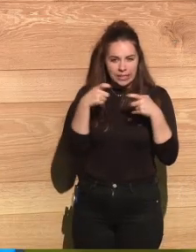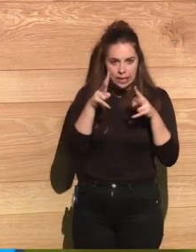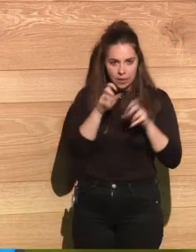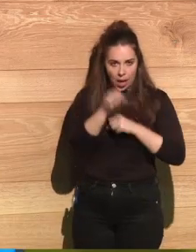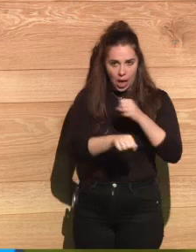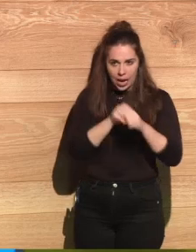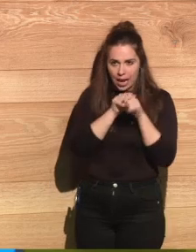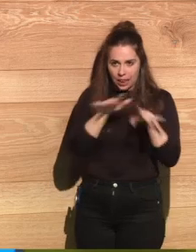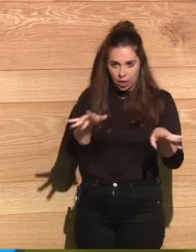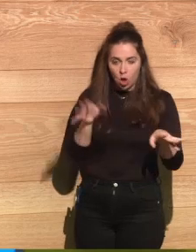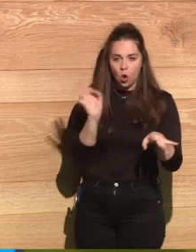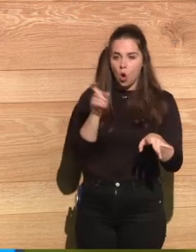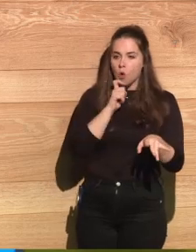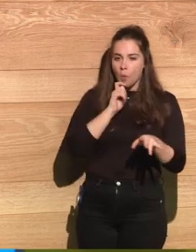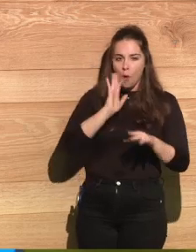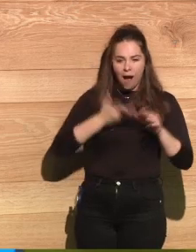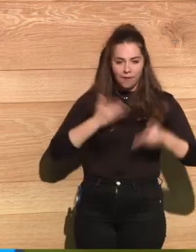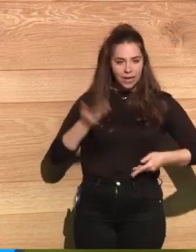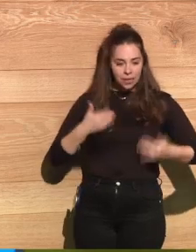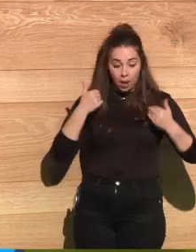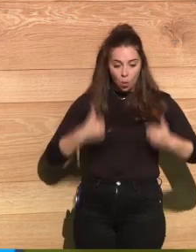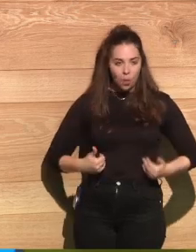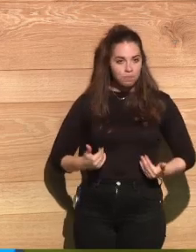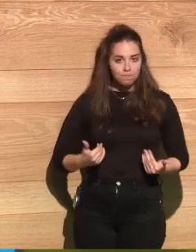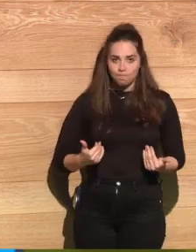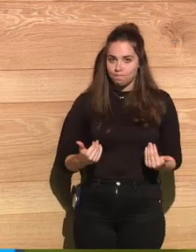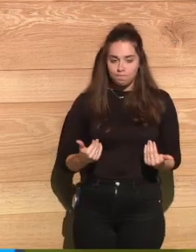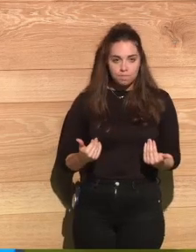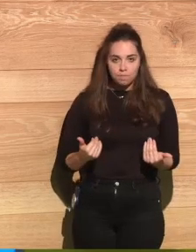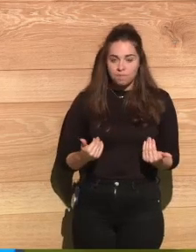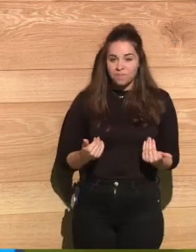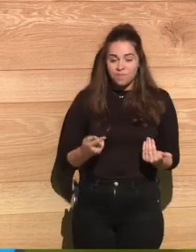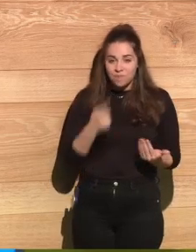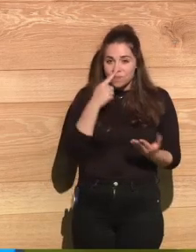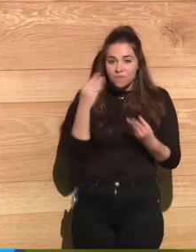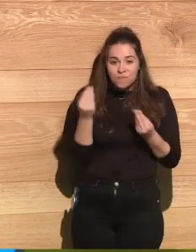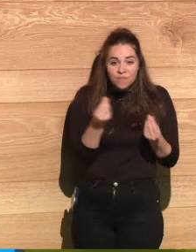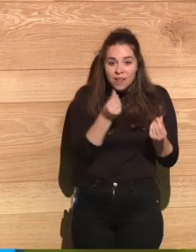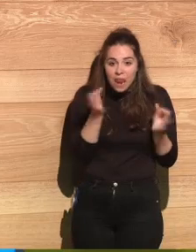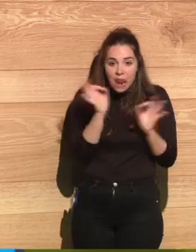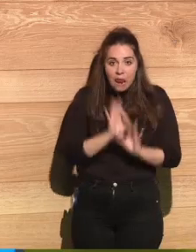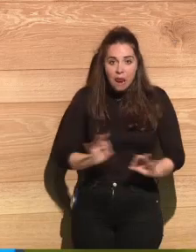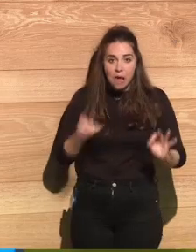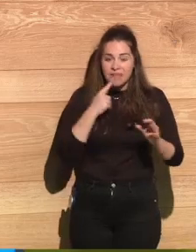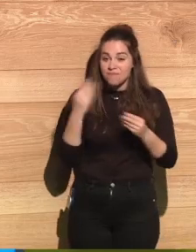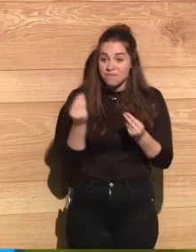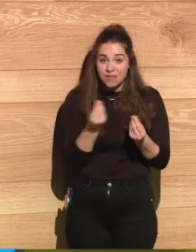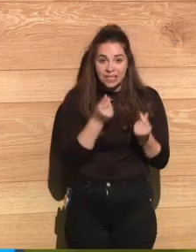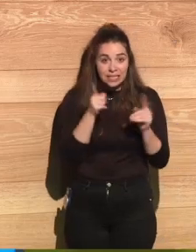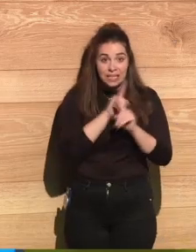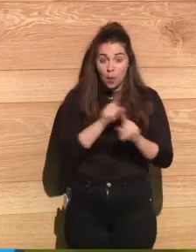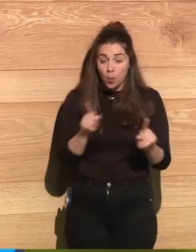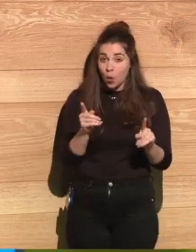smell it. You don't it, see it, but that goes deep into the bodies that affect